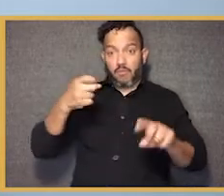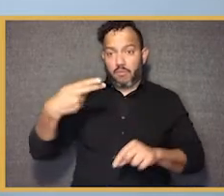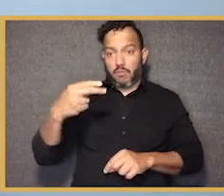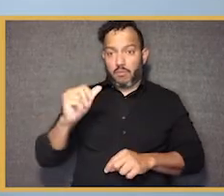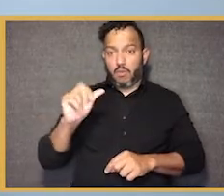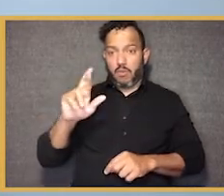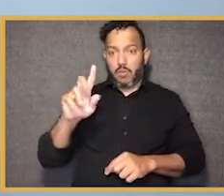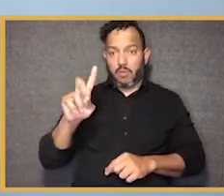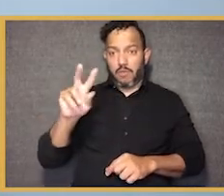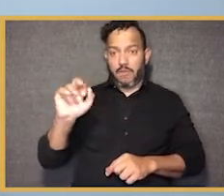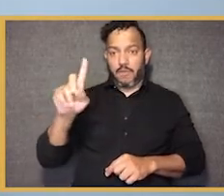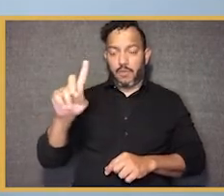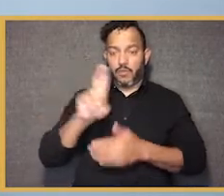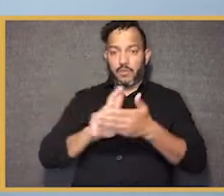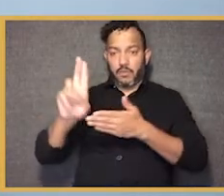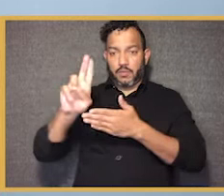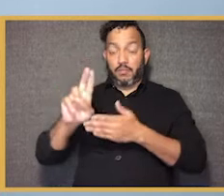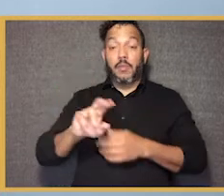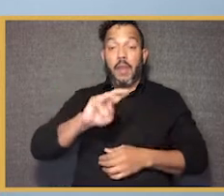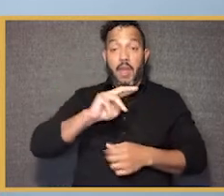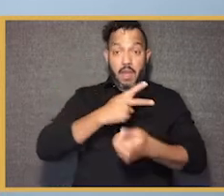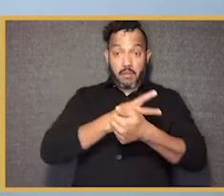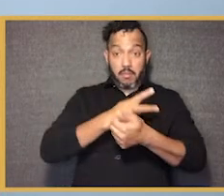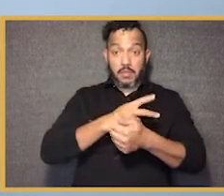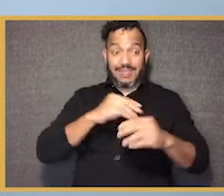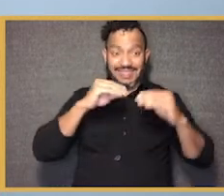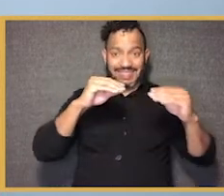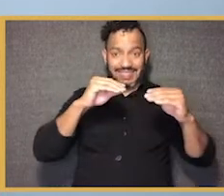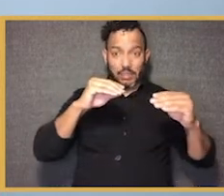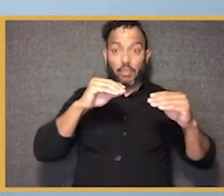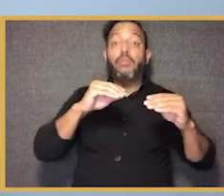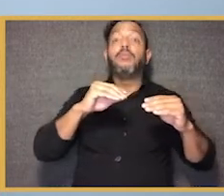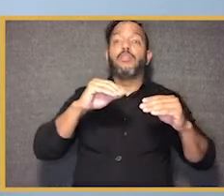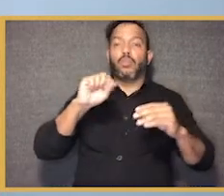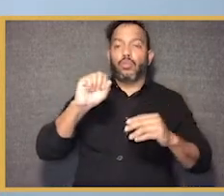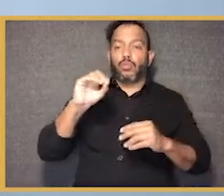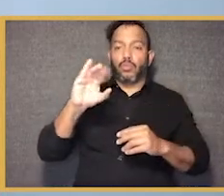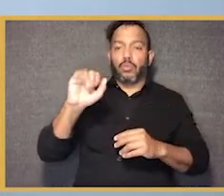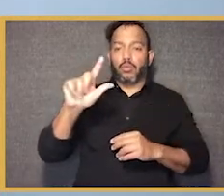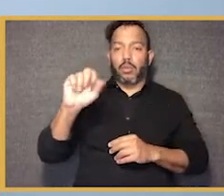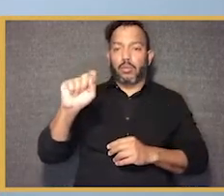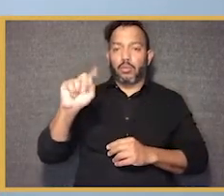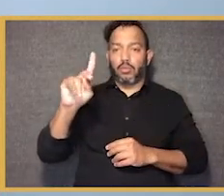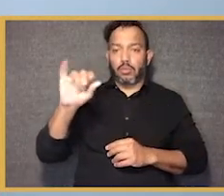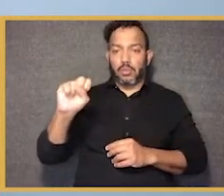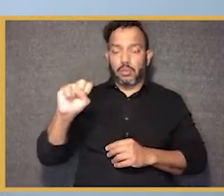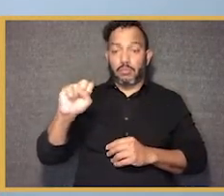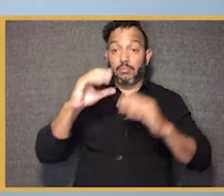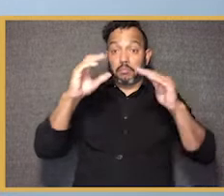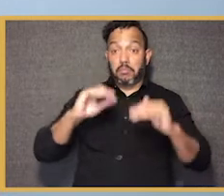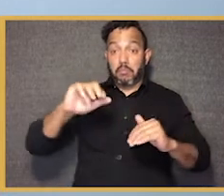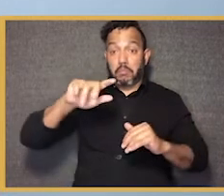at Harvard University, his teacher's college master's and doctoral degrees in, respectively, the teaching of social